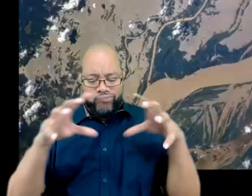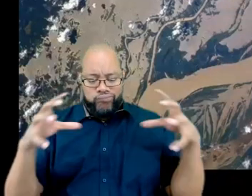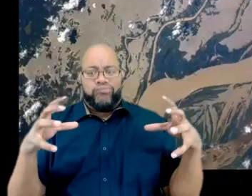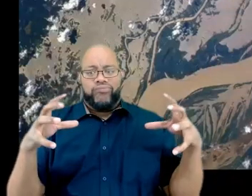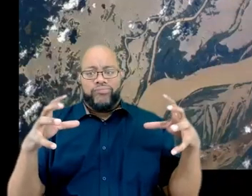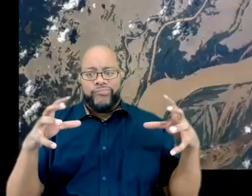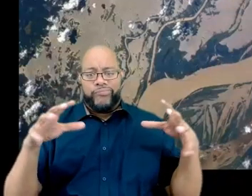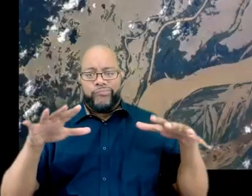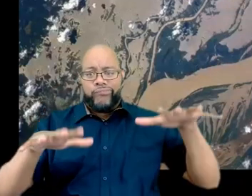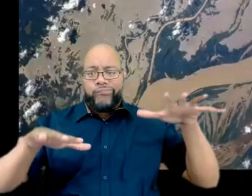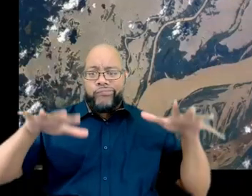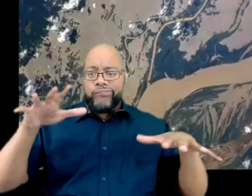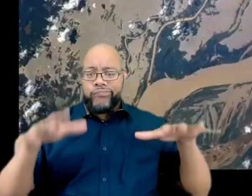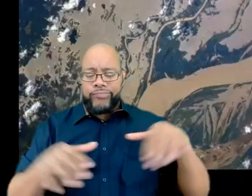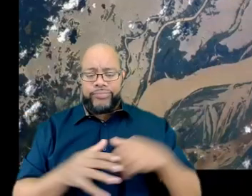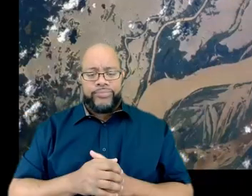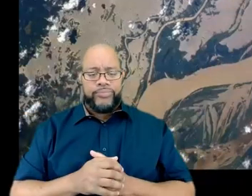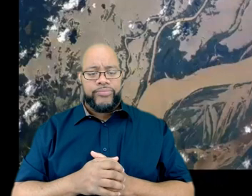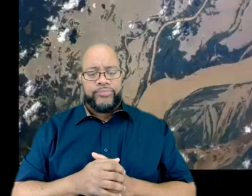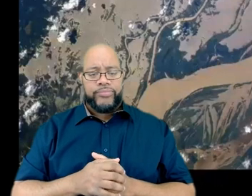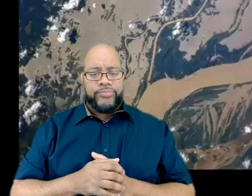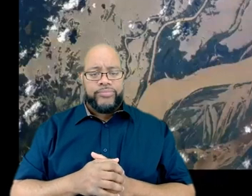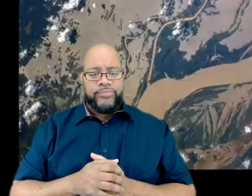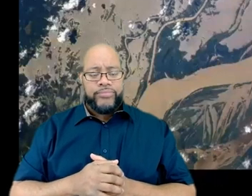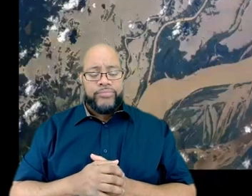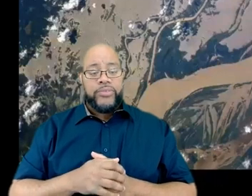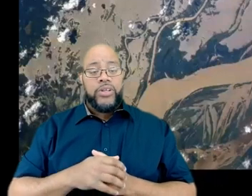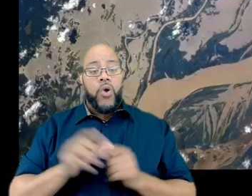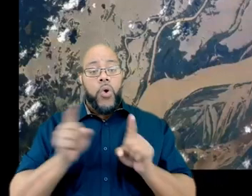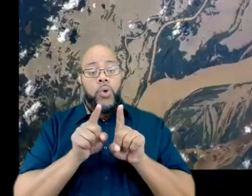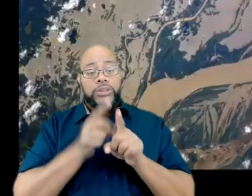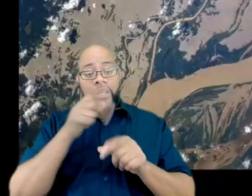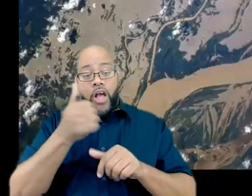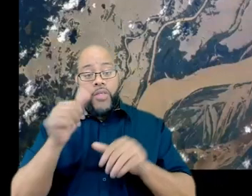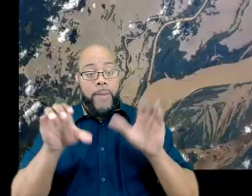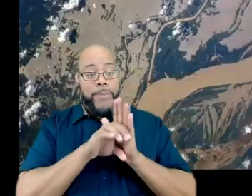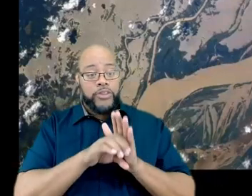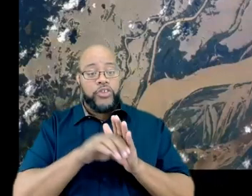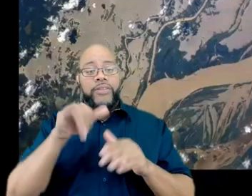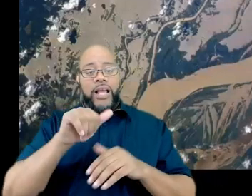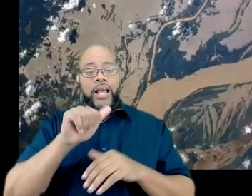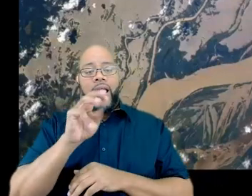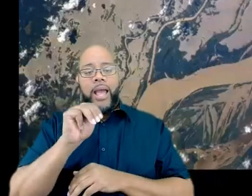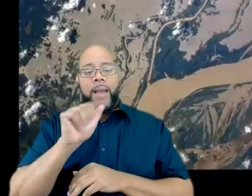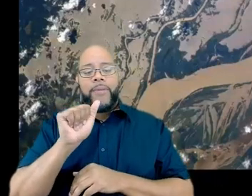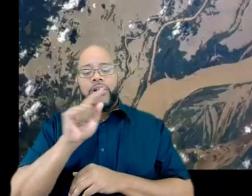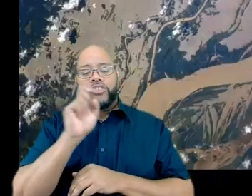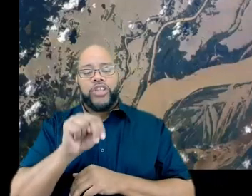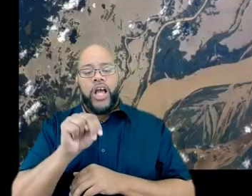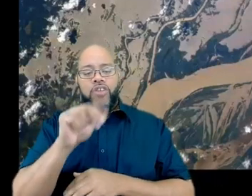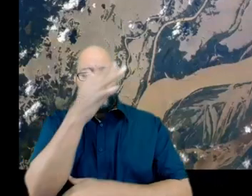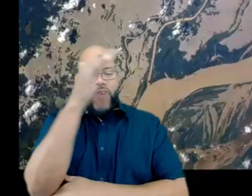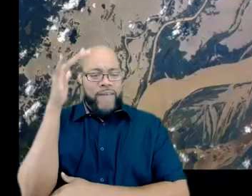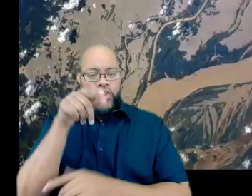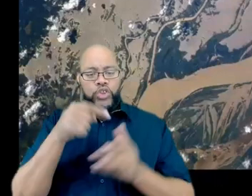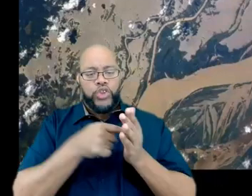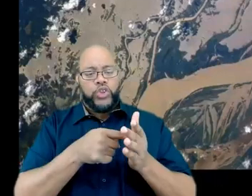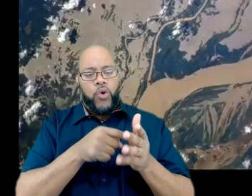So the bigger photo on your left is the Amazon rainforest. It just shows the runoff.